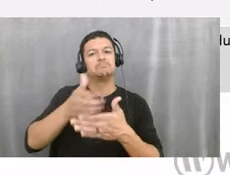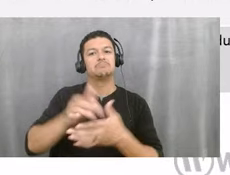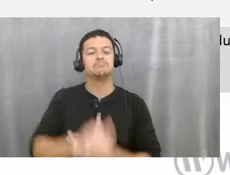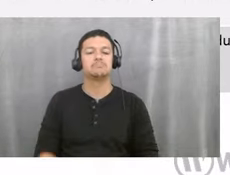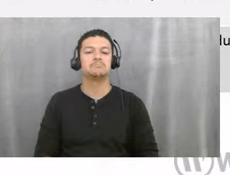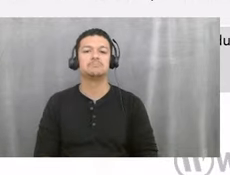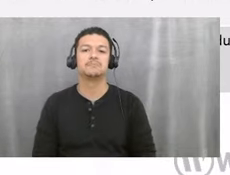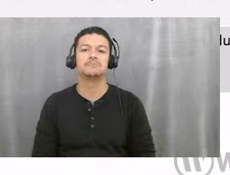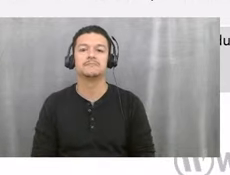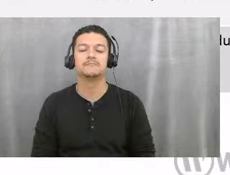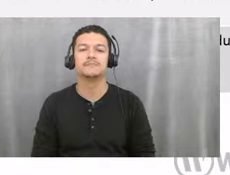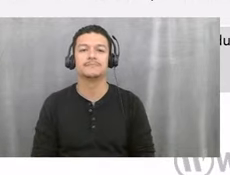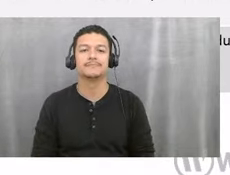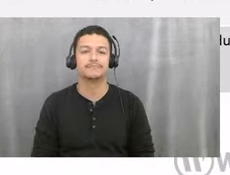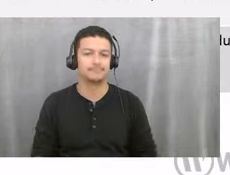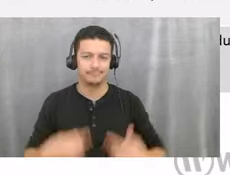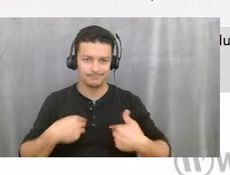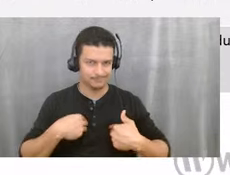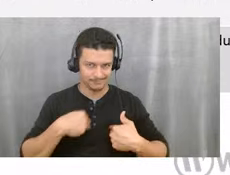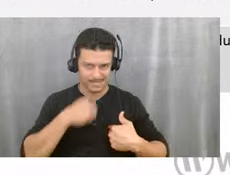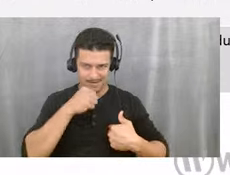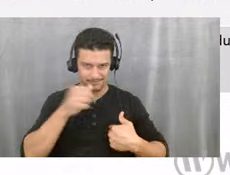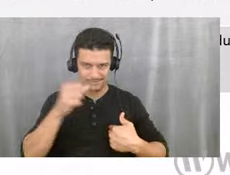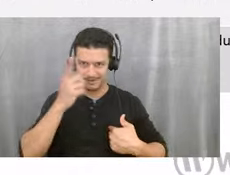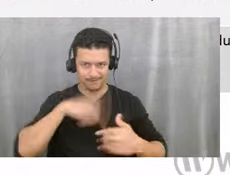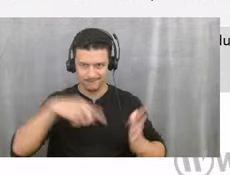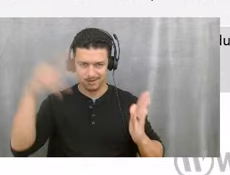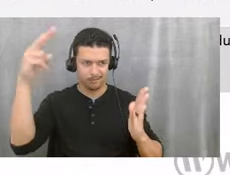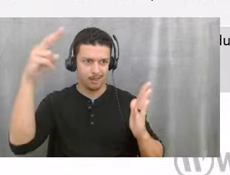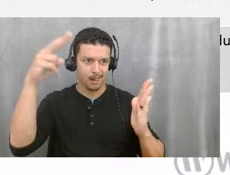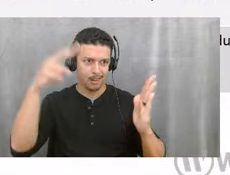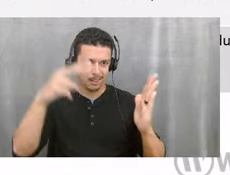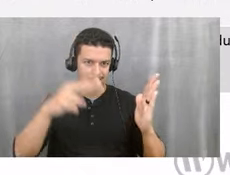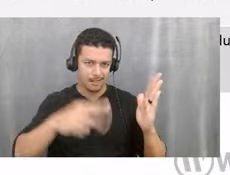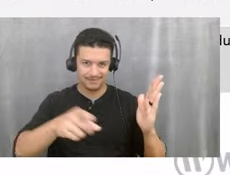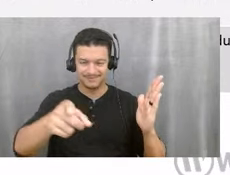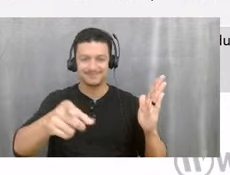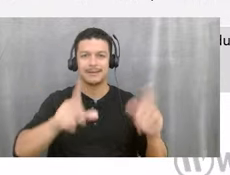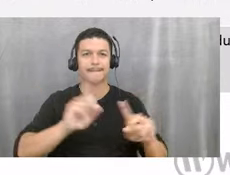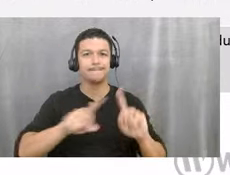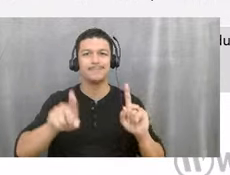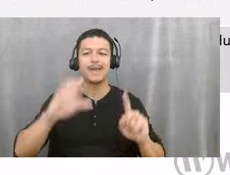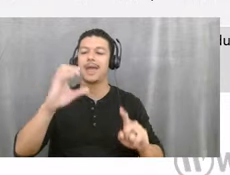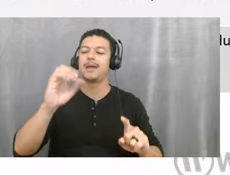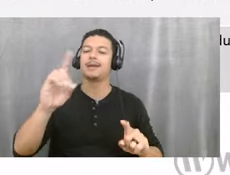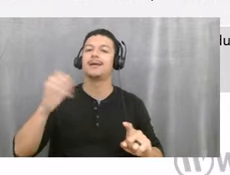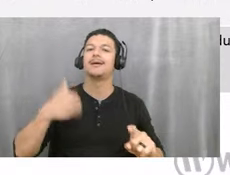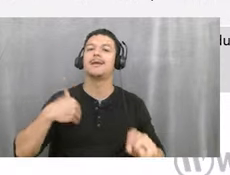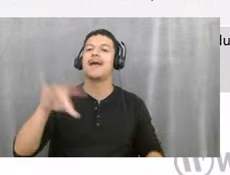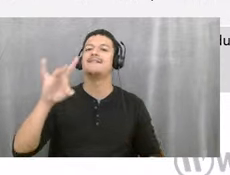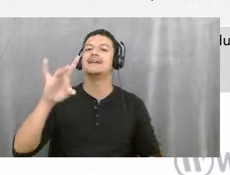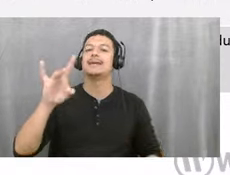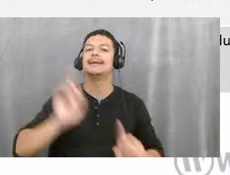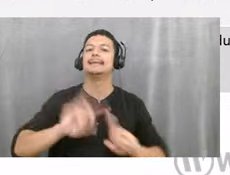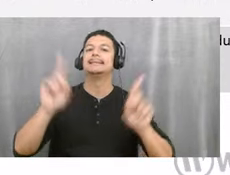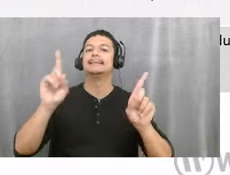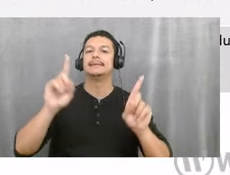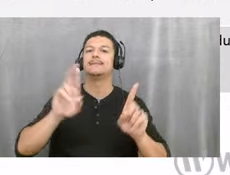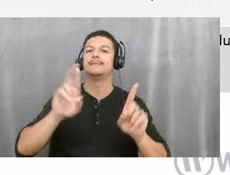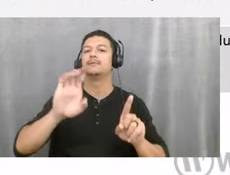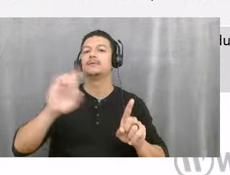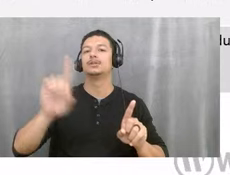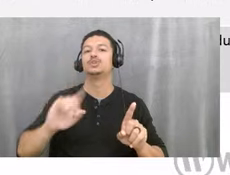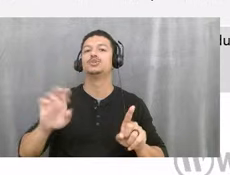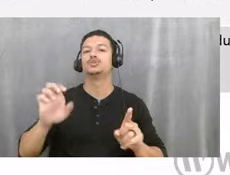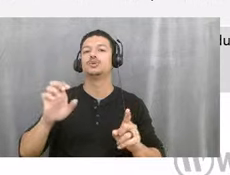I'm not going to pretend to read all these words on this, on the screen here, but your code has eight different rezoning, you know, criteria or compliance